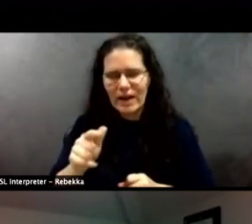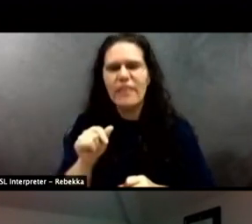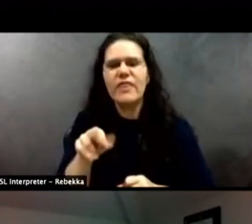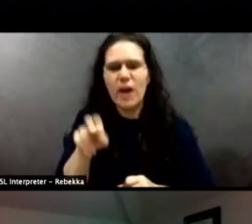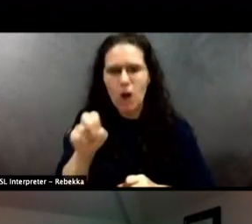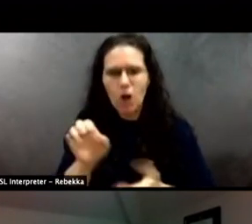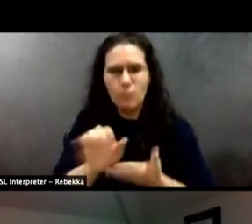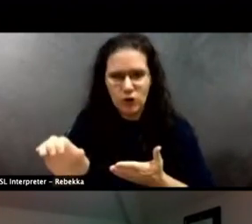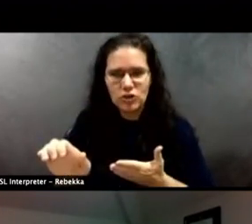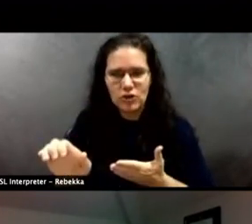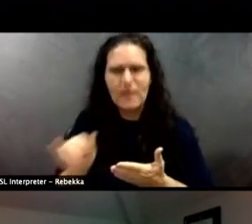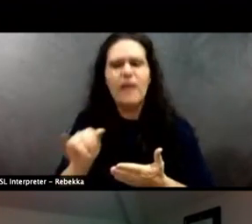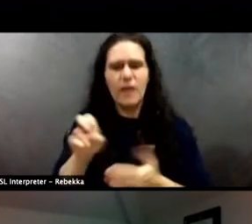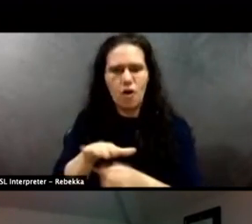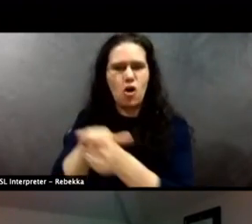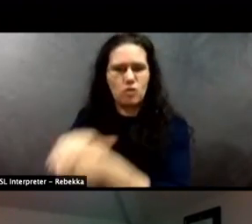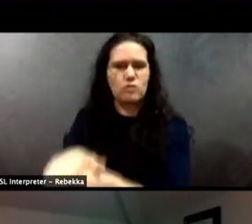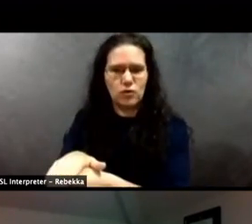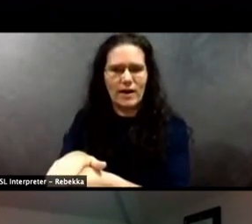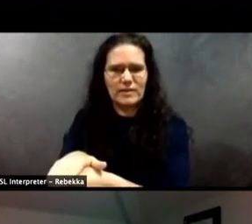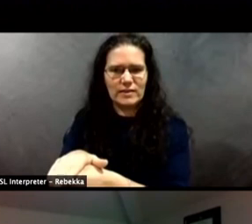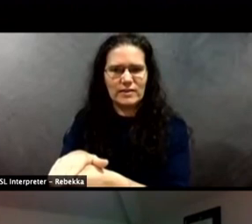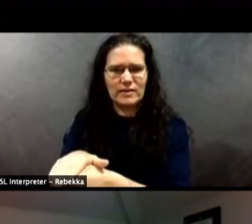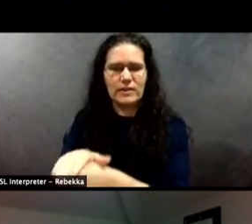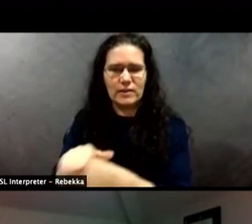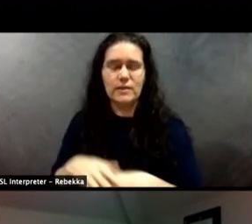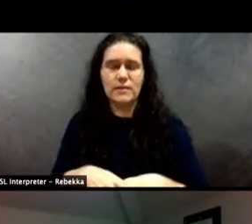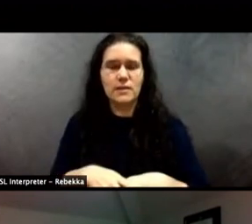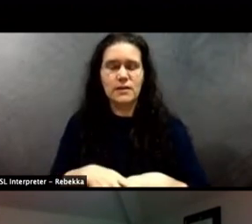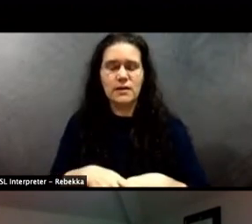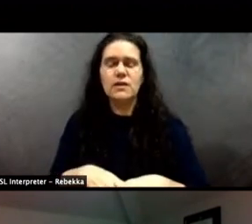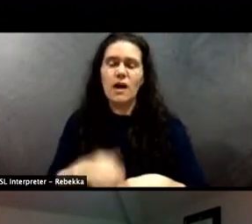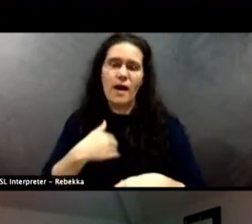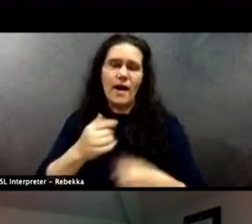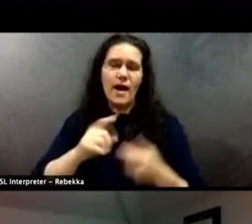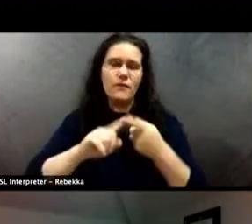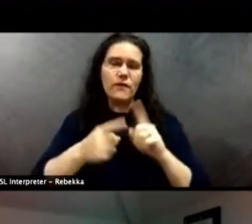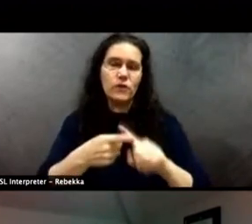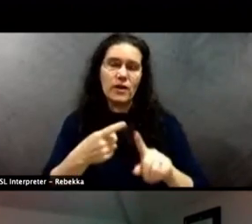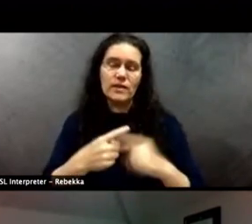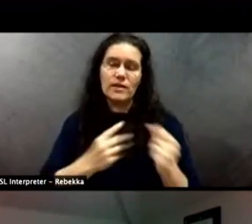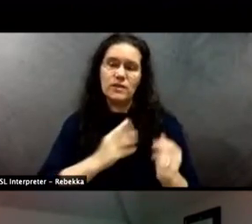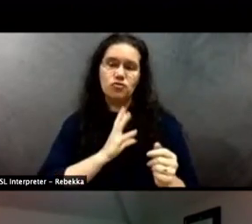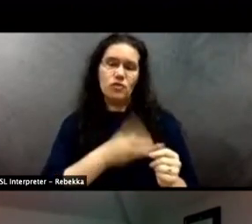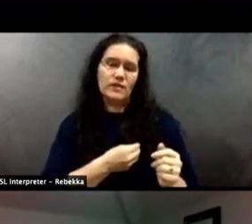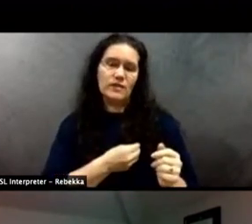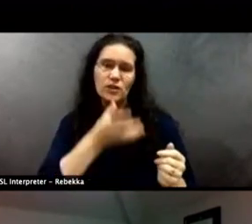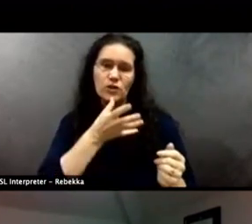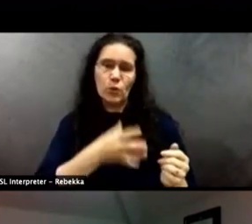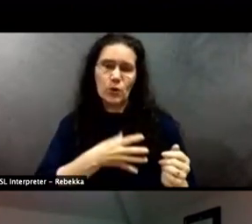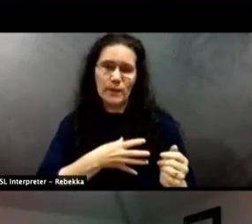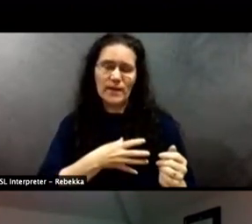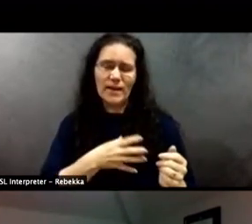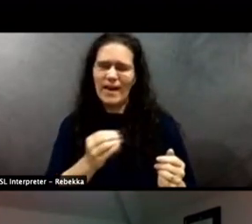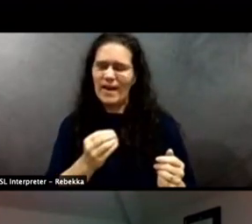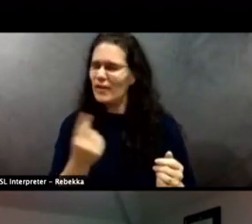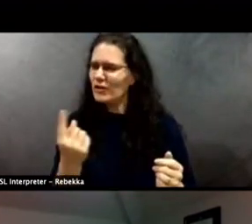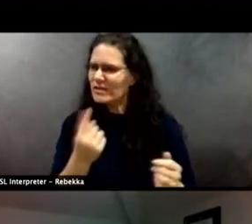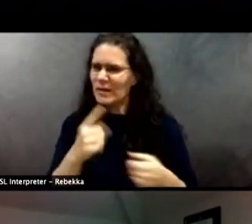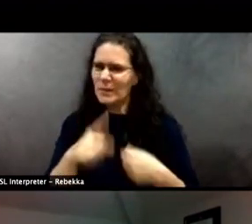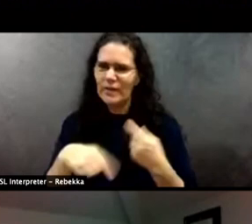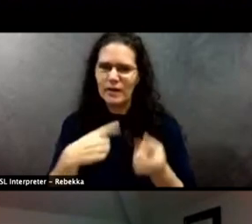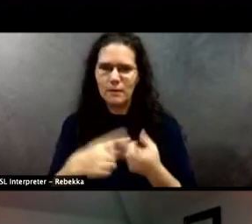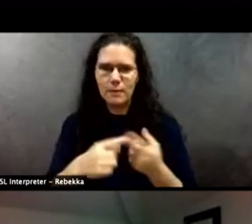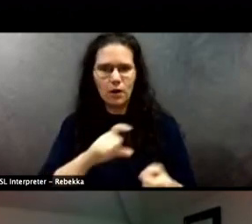People are oppressed. A friend of mine is a transgender woman. And there's something about law